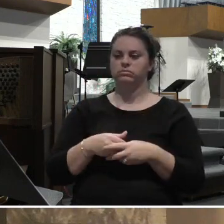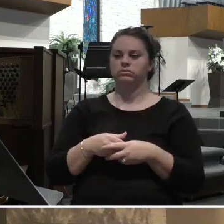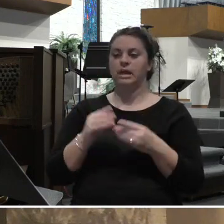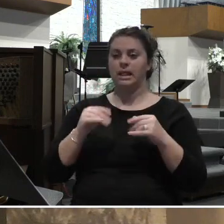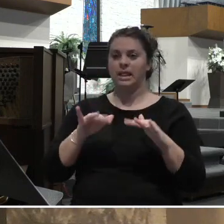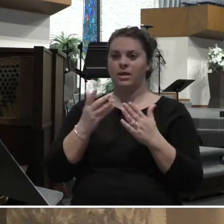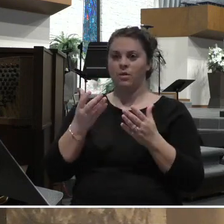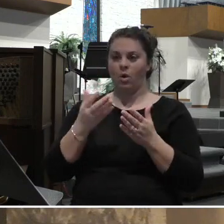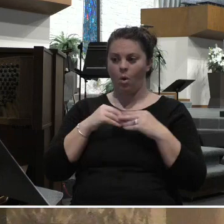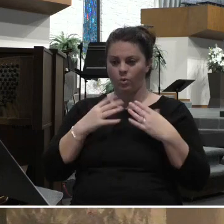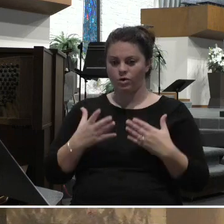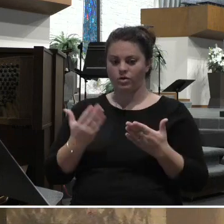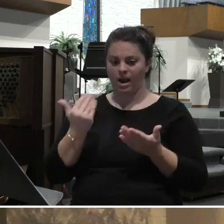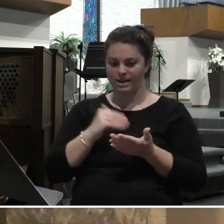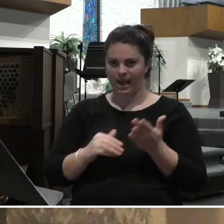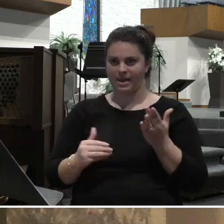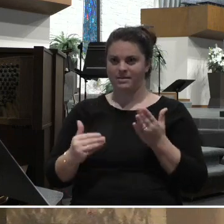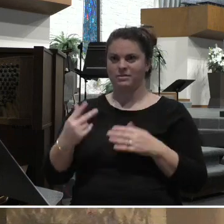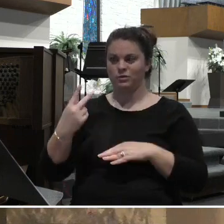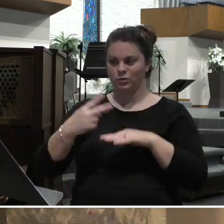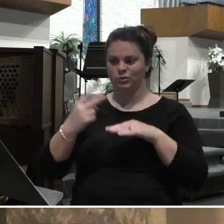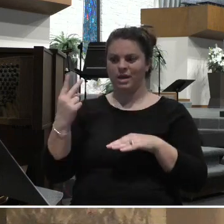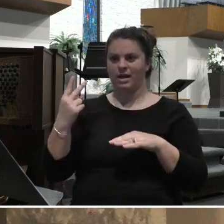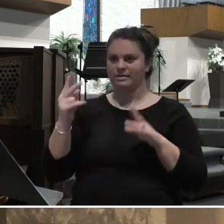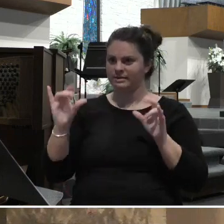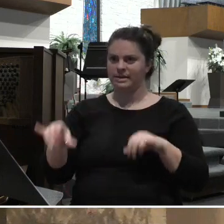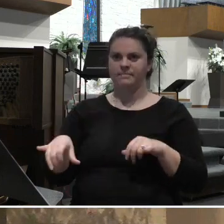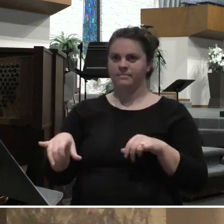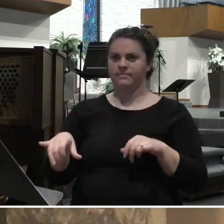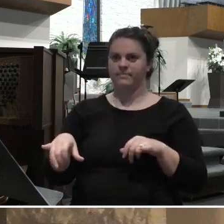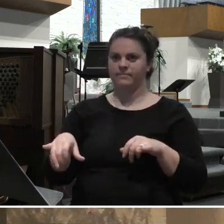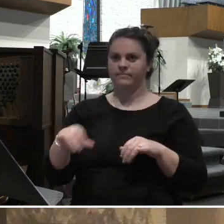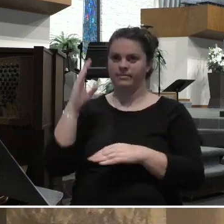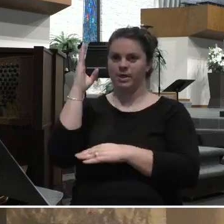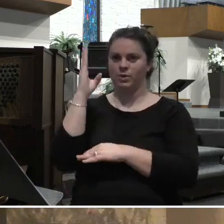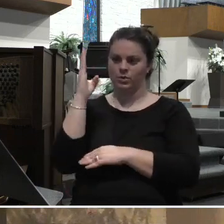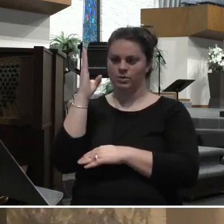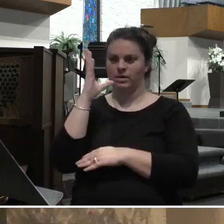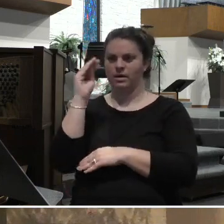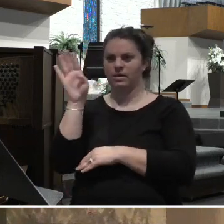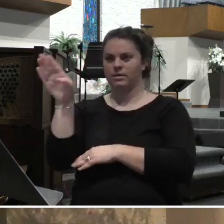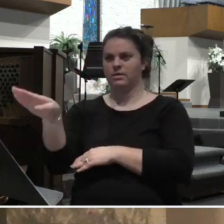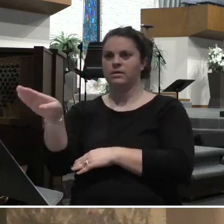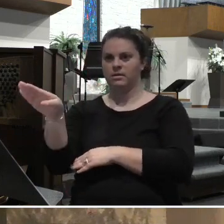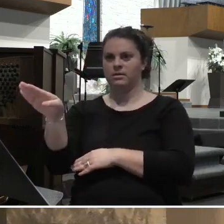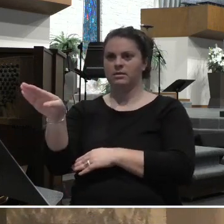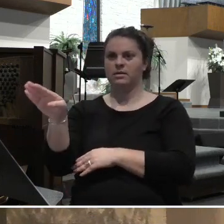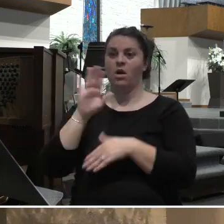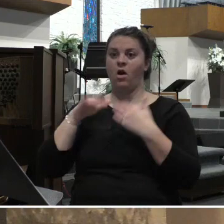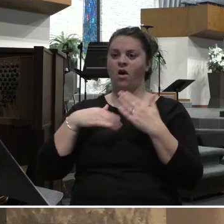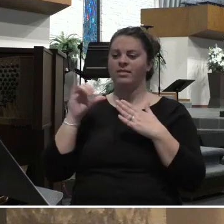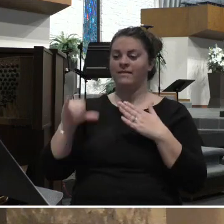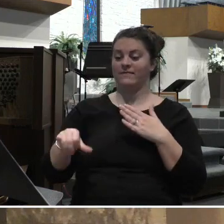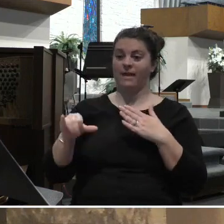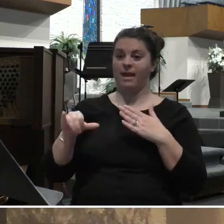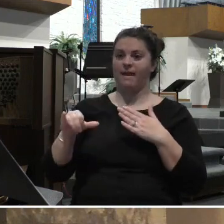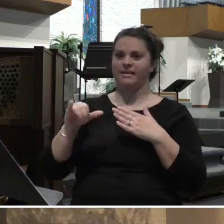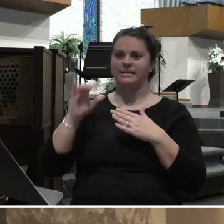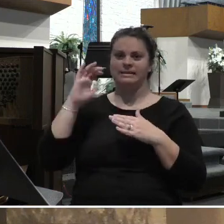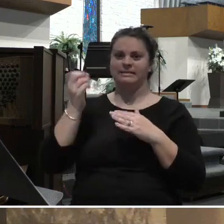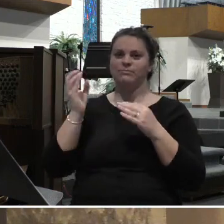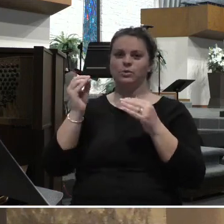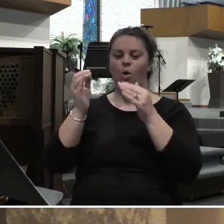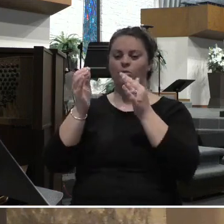more times in the same way. And all of this, it seems so industrious. He's getting